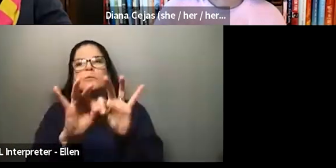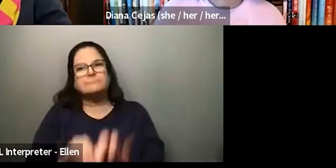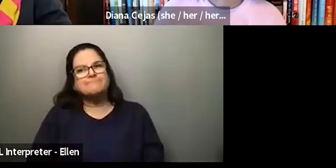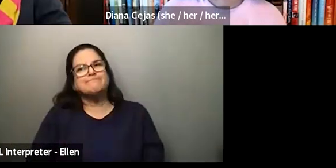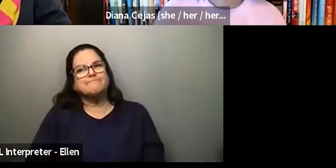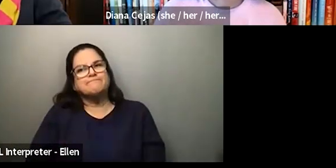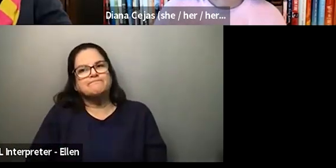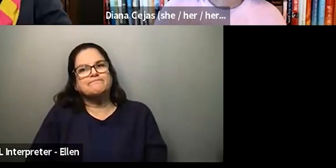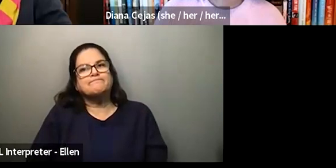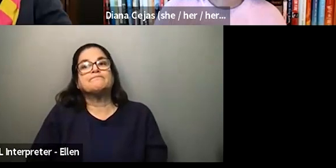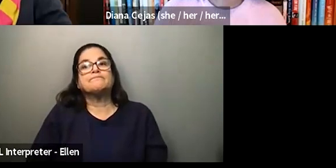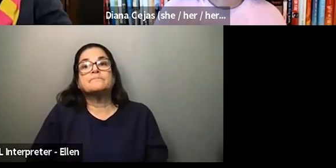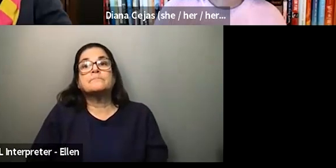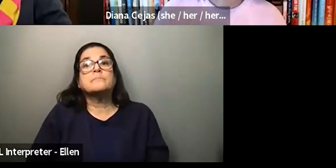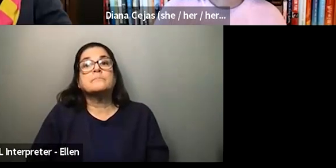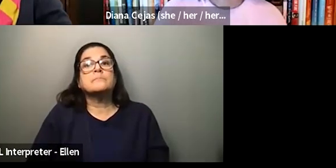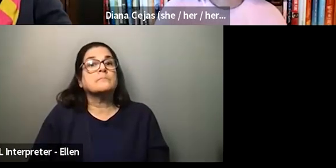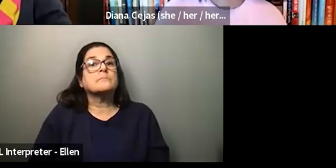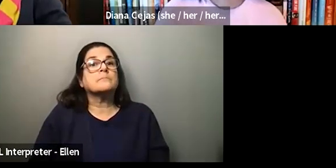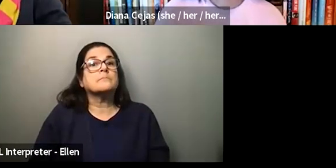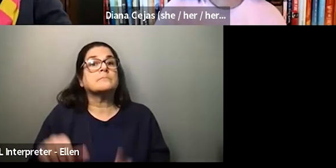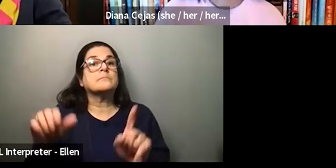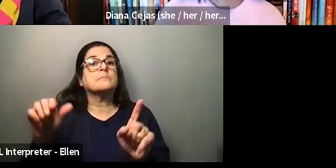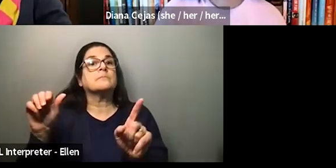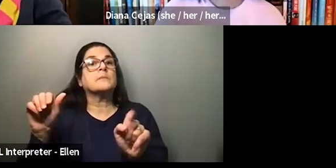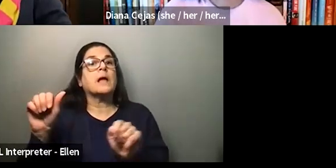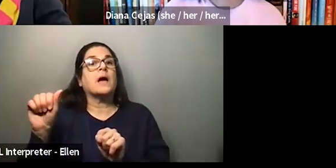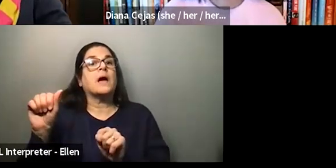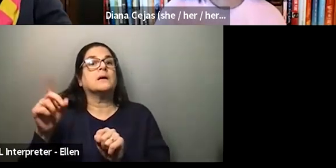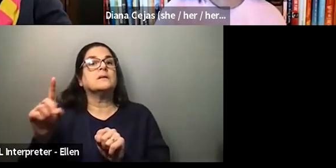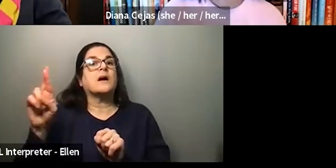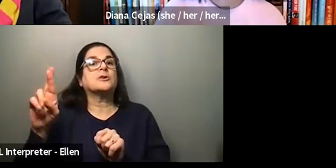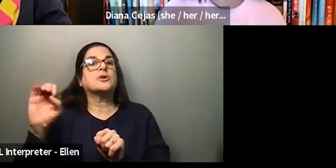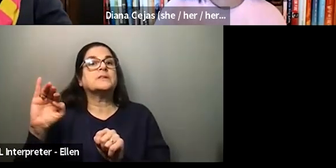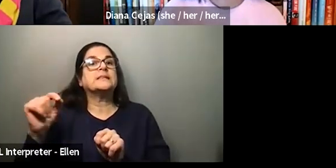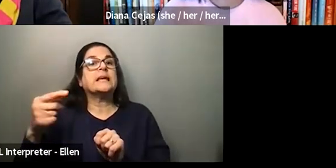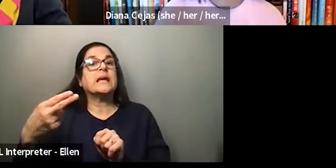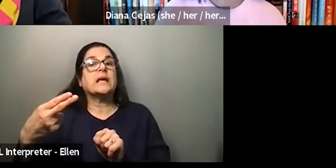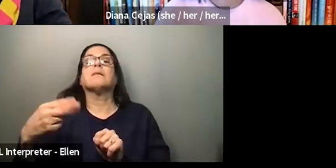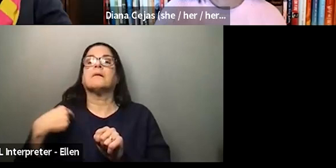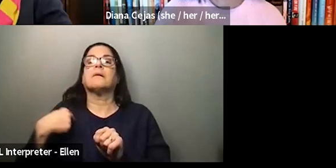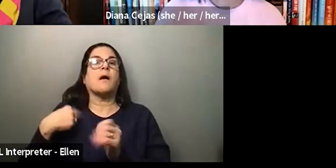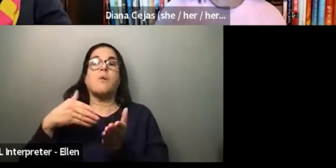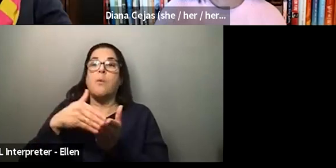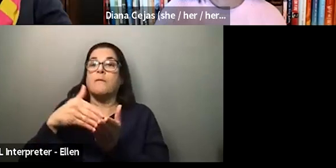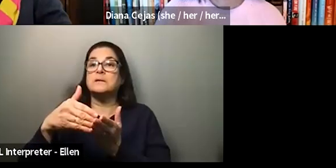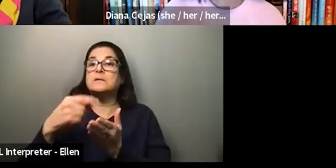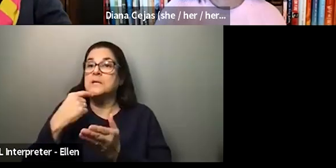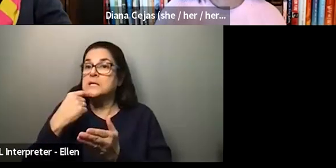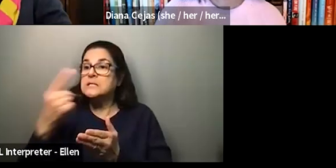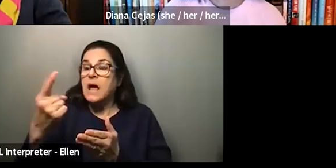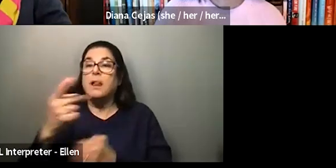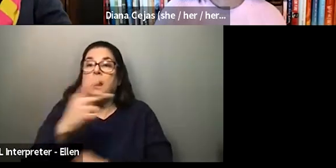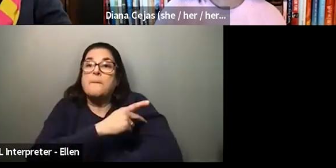You know, one of the, one of the things I get a lot, because I will often tell my patients that I, you know, I wear hearing aids. So they're aware